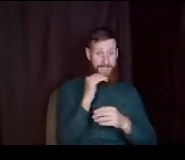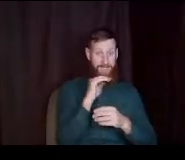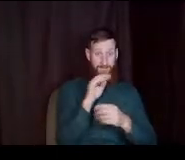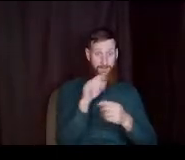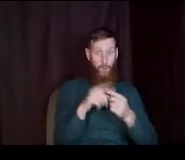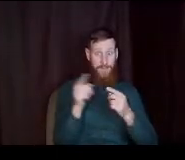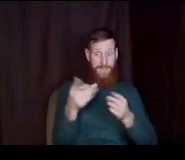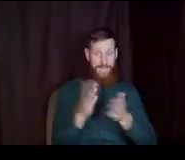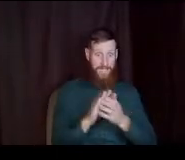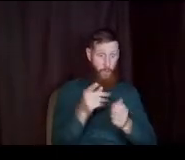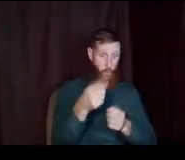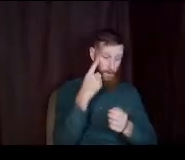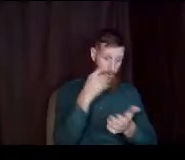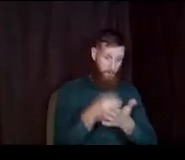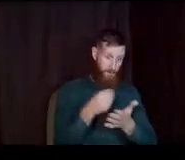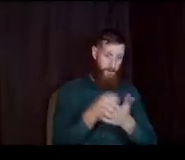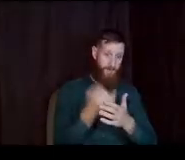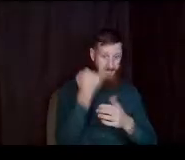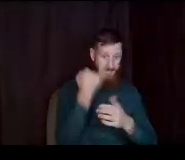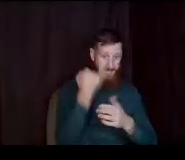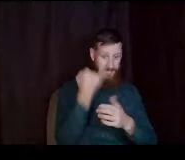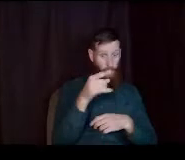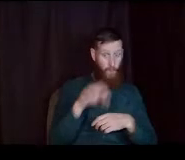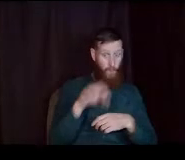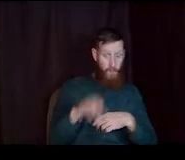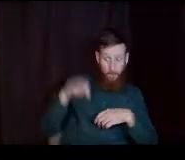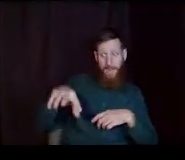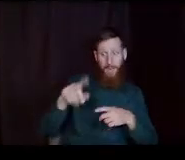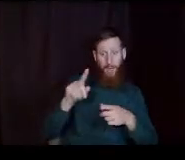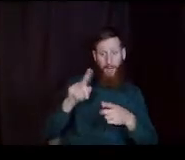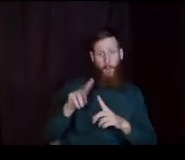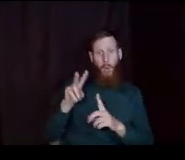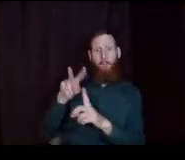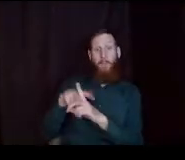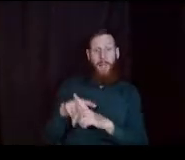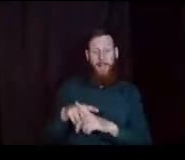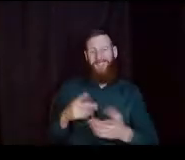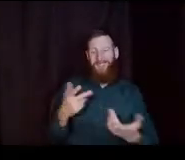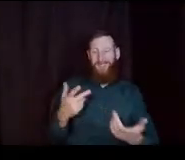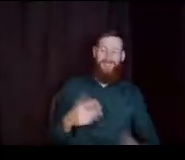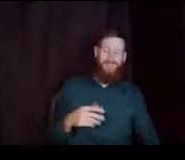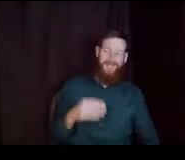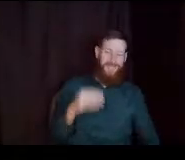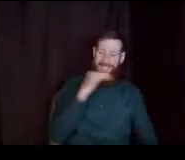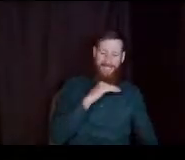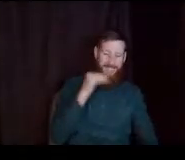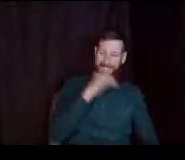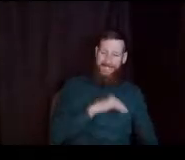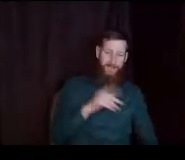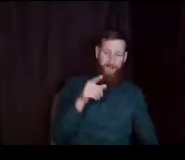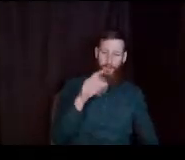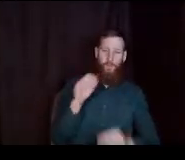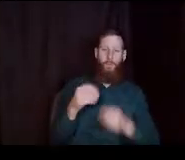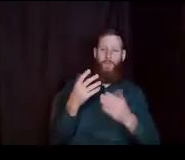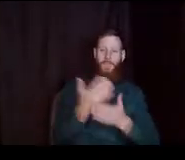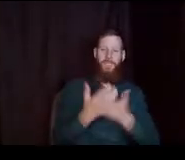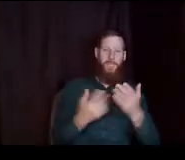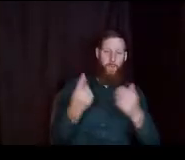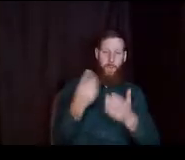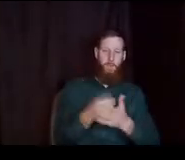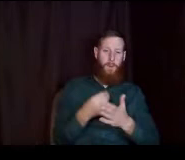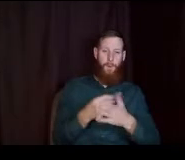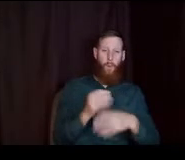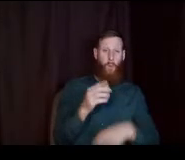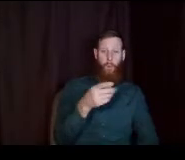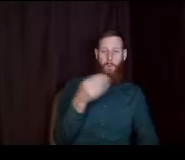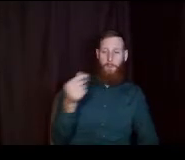for money. So if you're paying. to apply for a scholarship. it's most likely a hustle. you're providing somebody a scholarship. or at least you're buying them